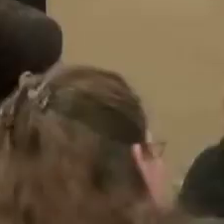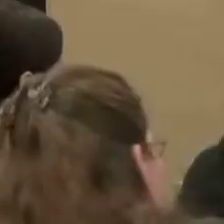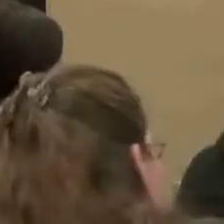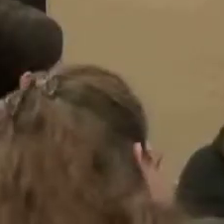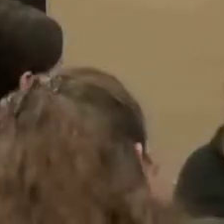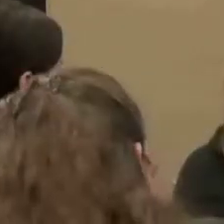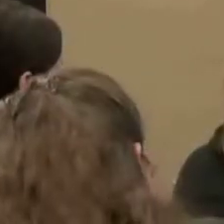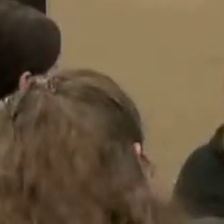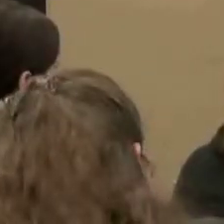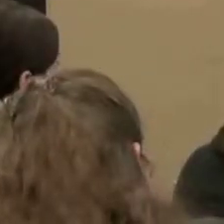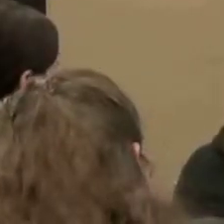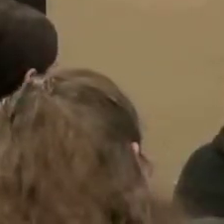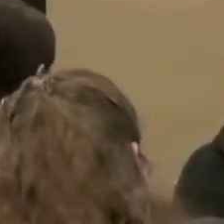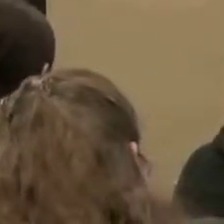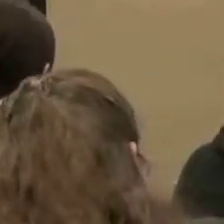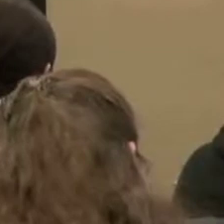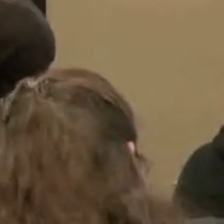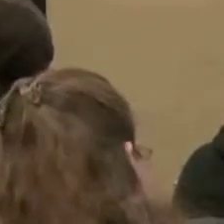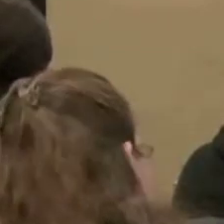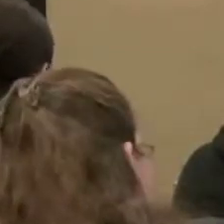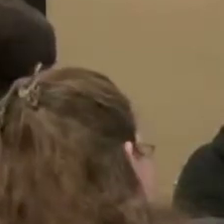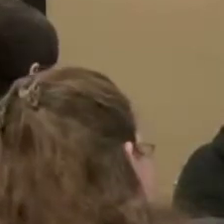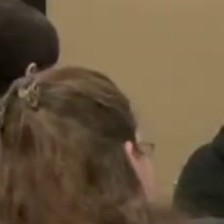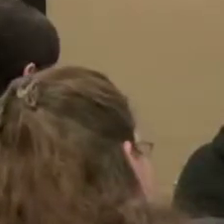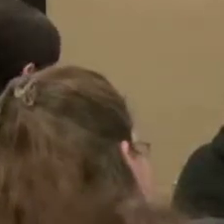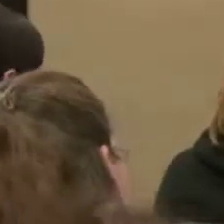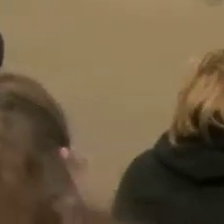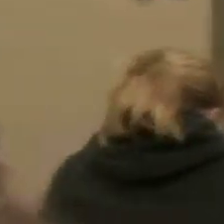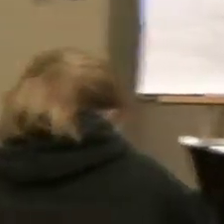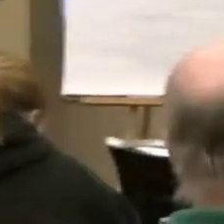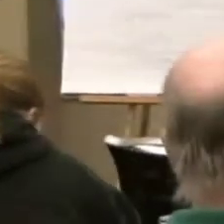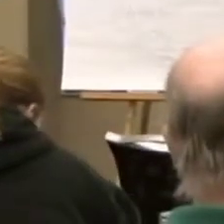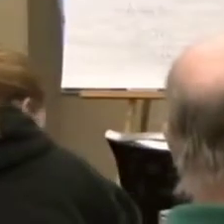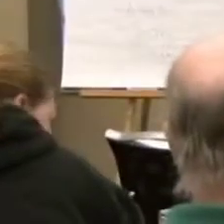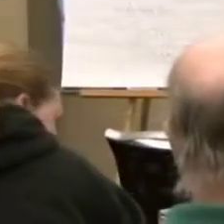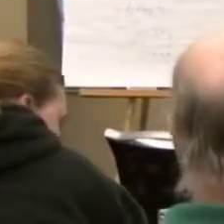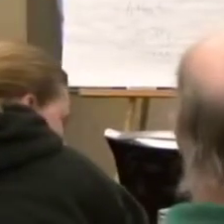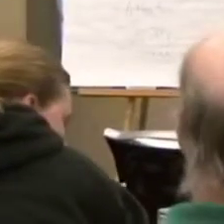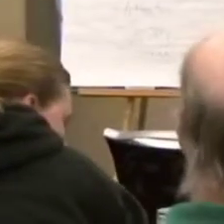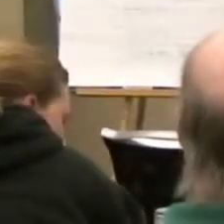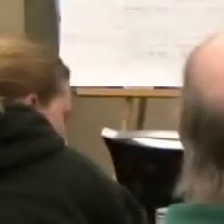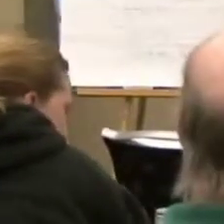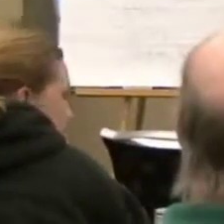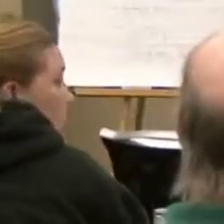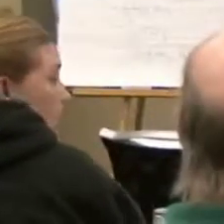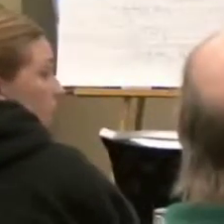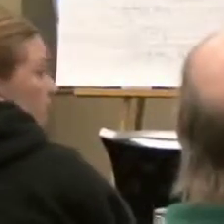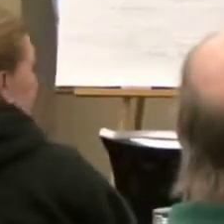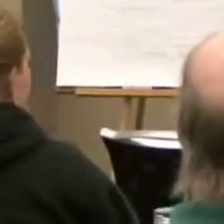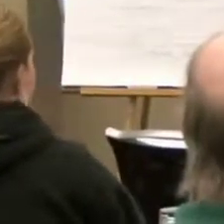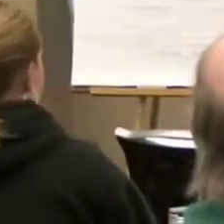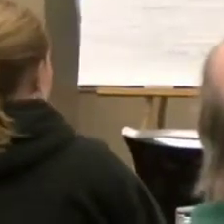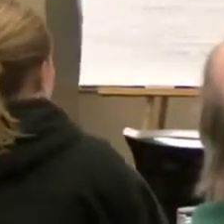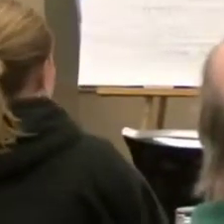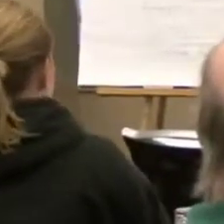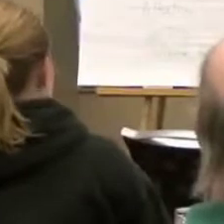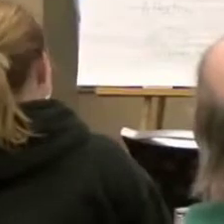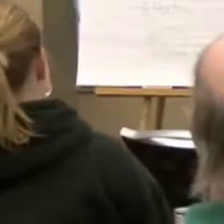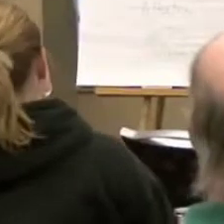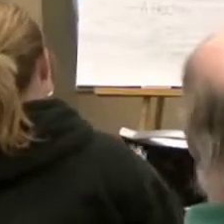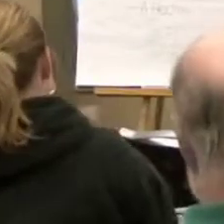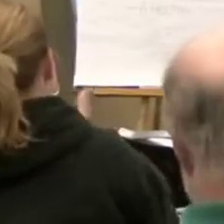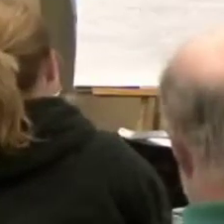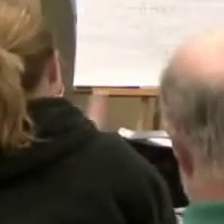So, and I know some people were talking about assessment earlier. All right. Are we good? I think we're good.